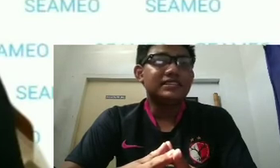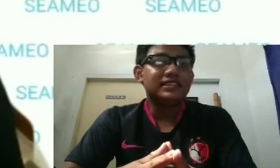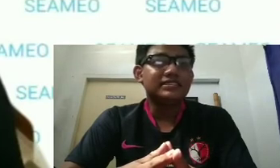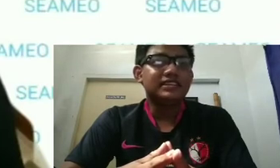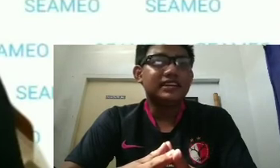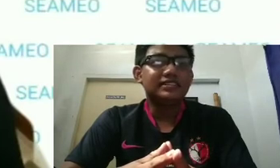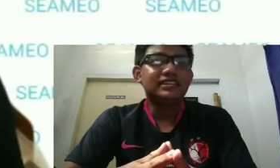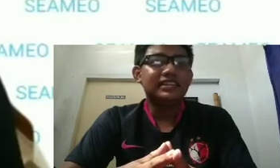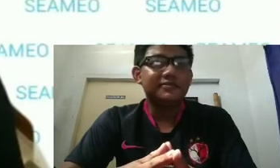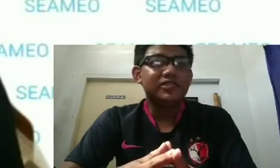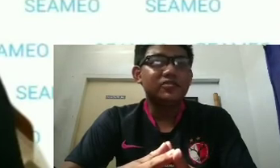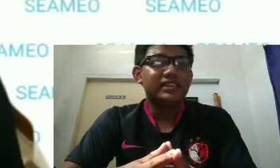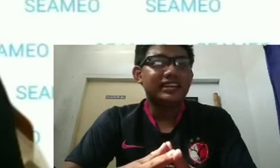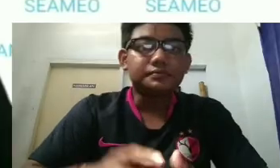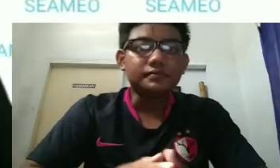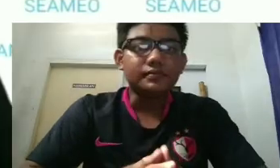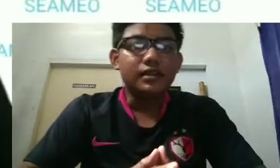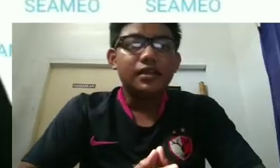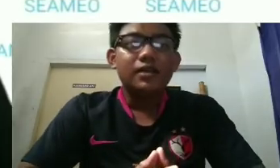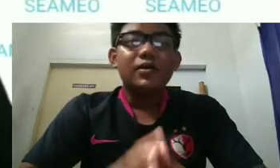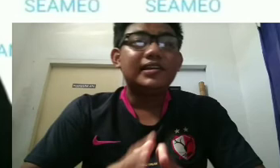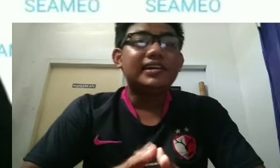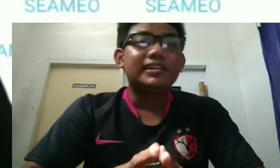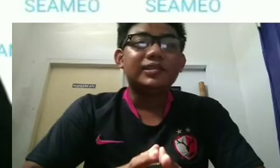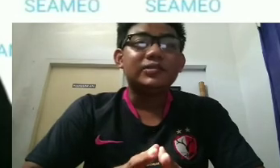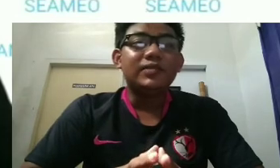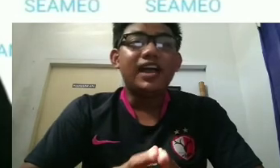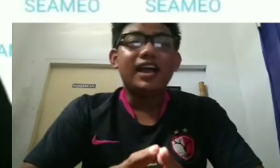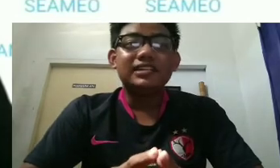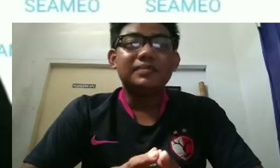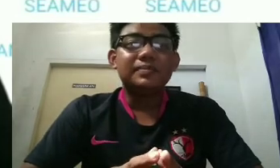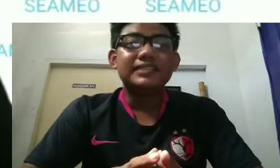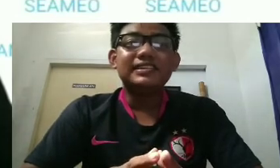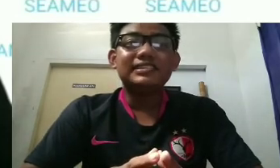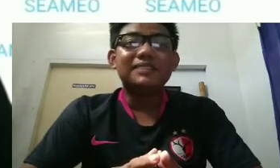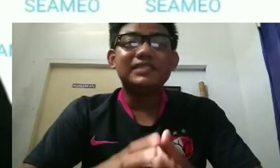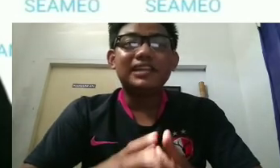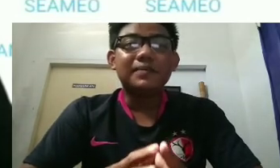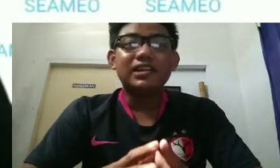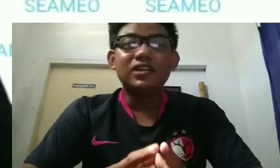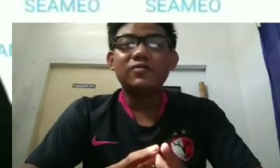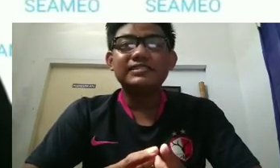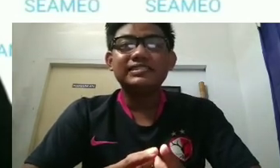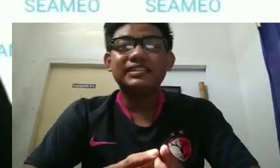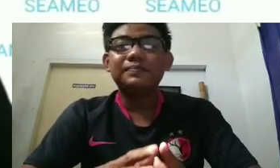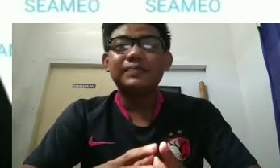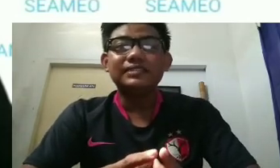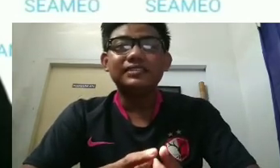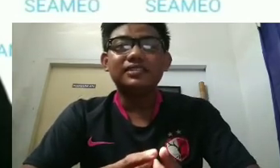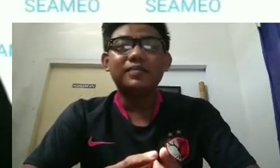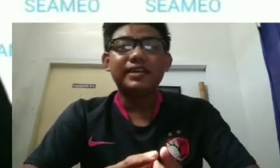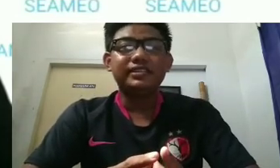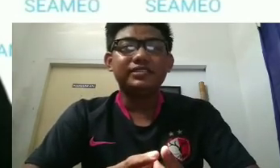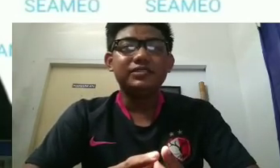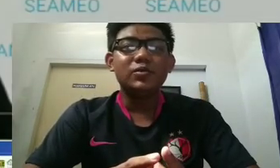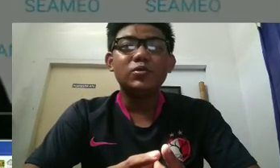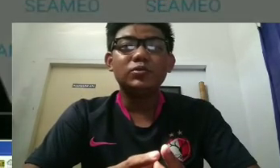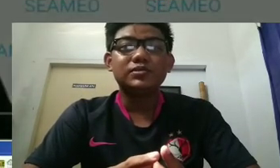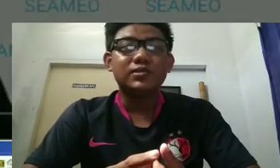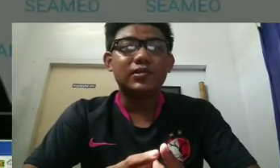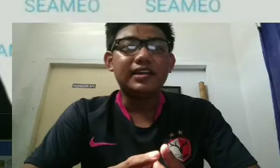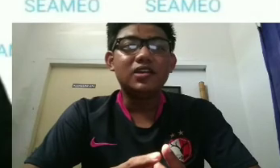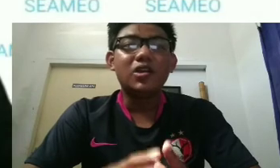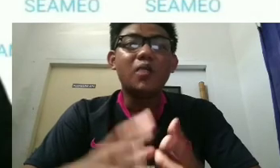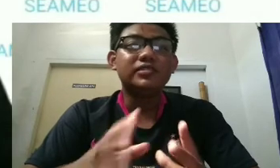semua pelajaran singkat dan clip video menarik akan di posting video website karena itu, Anda dapat belajar dan menerapkan inovasi dan praktik terbaik ini